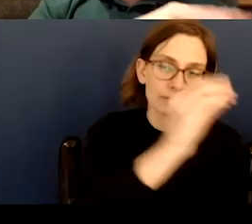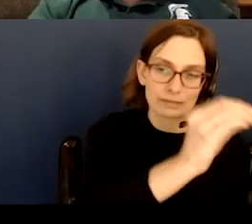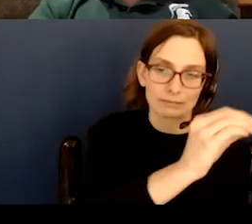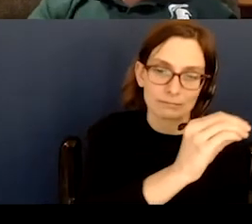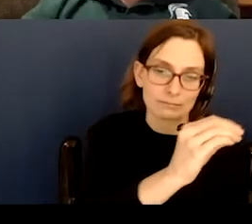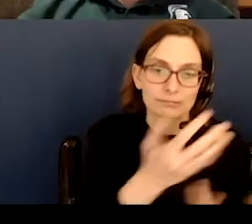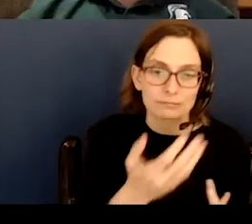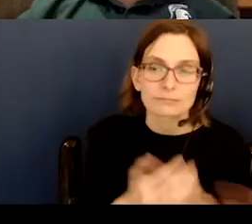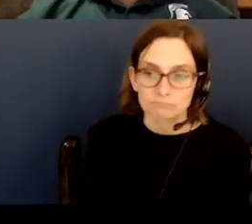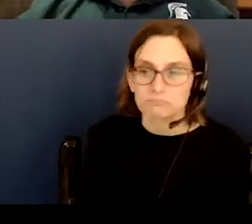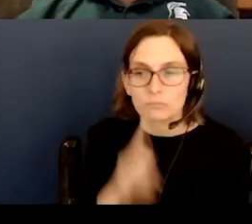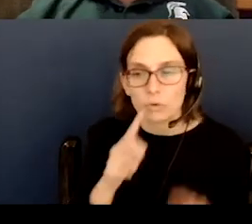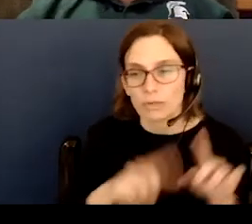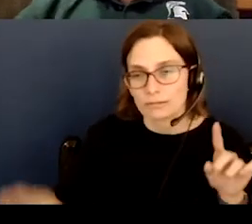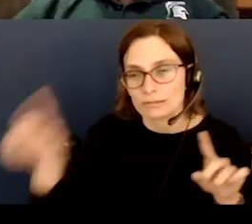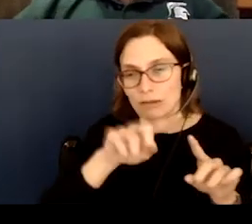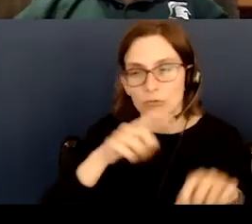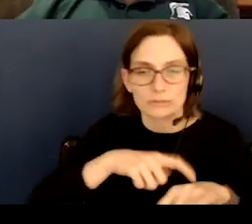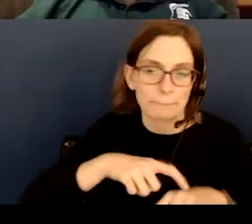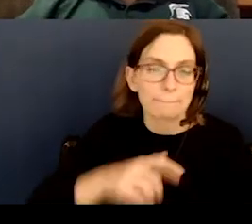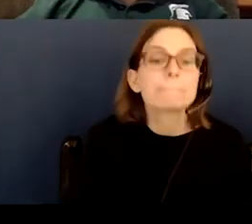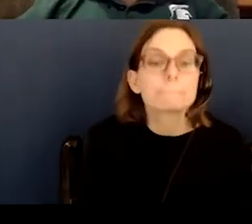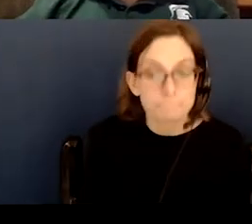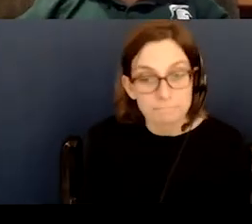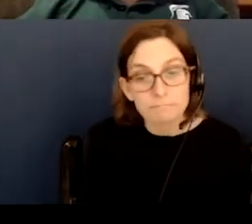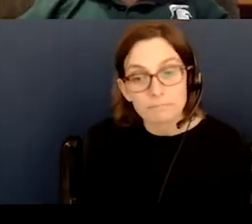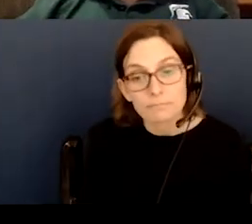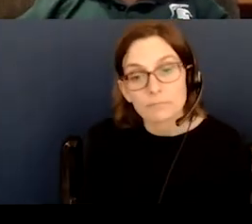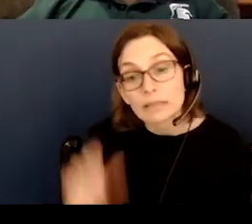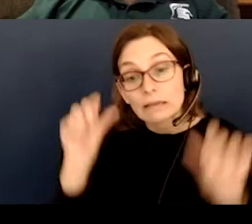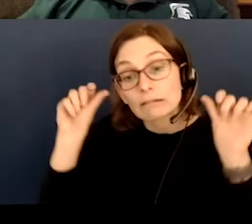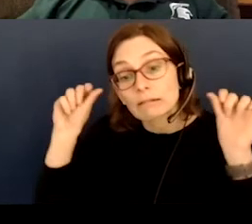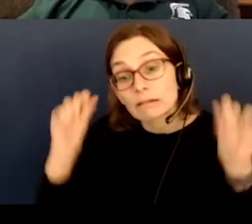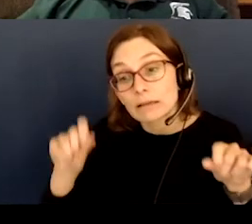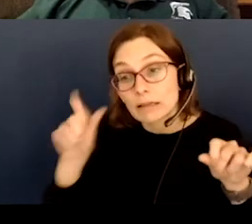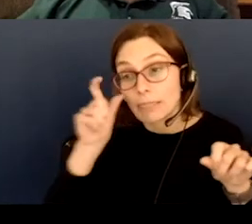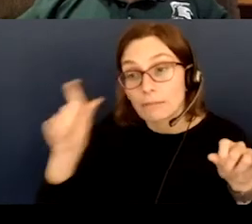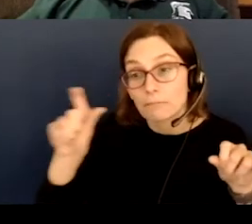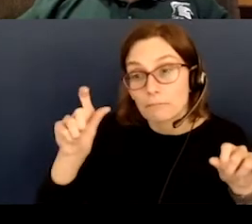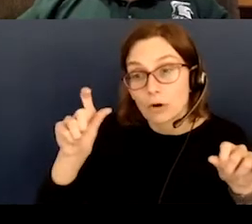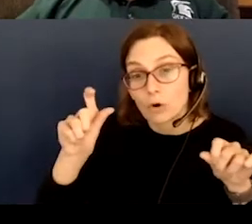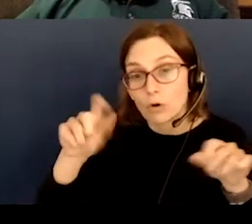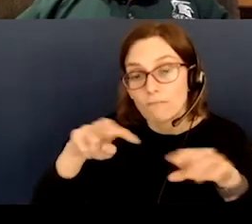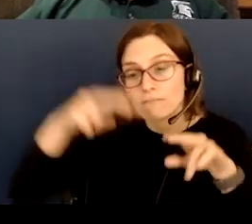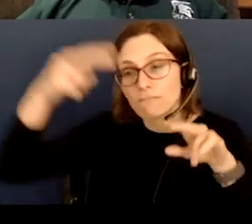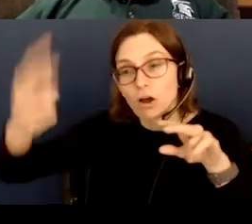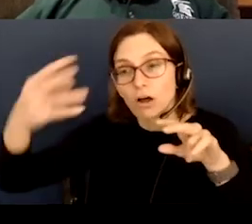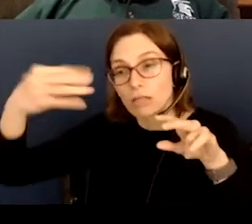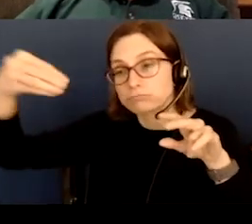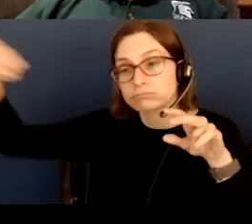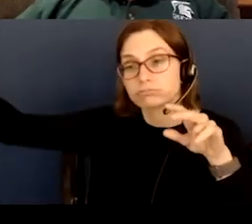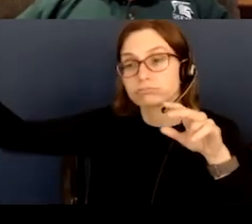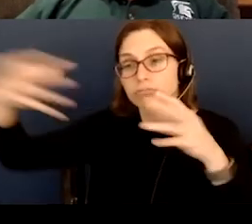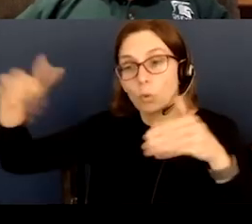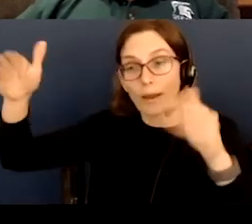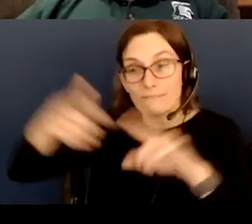of the cycle timing. Right. Okay. Can the moon ever fall out of place and float away from Earth? Um,